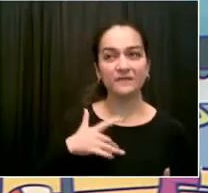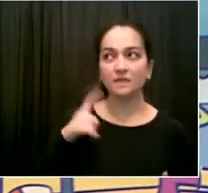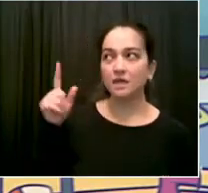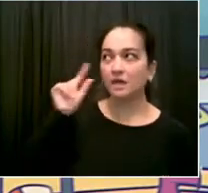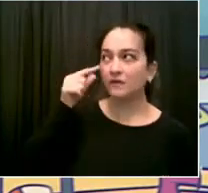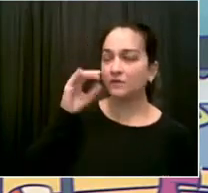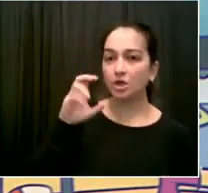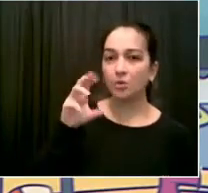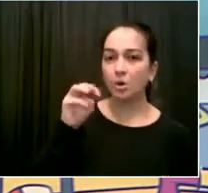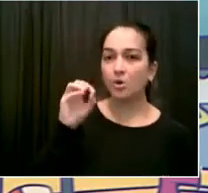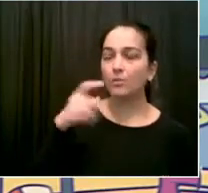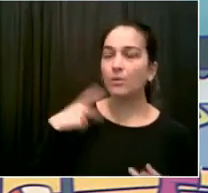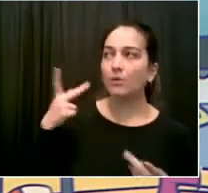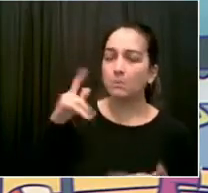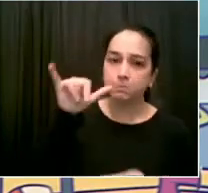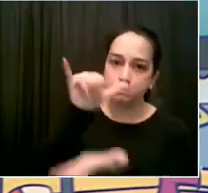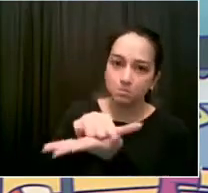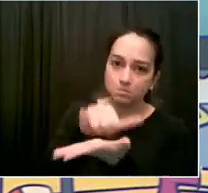open to that.